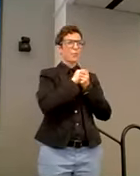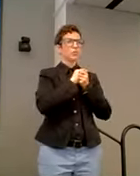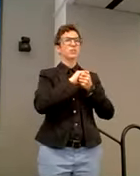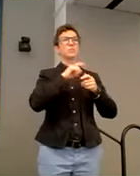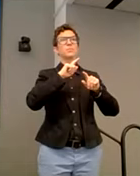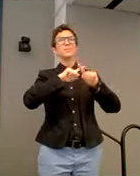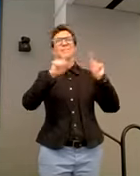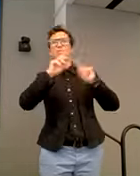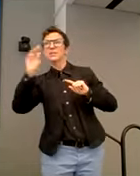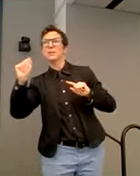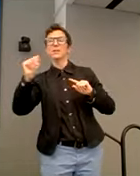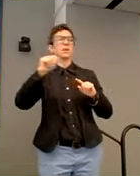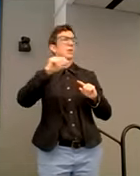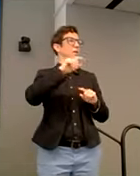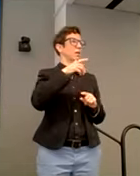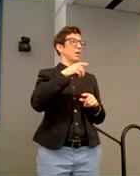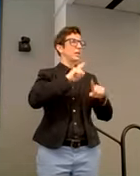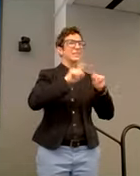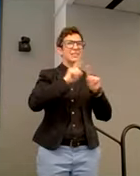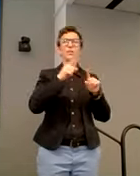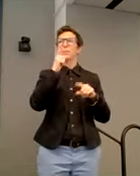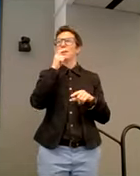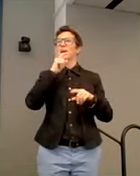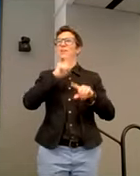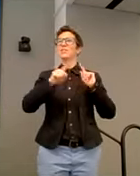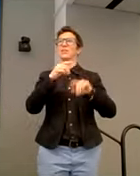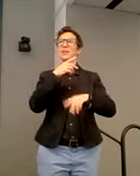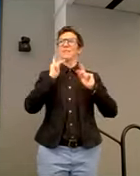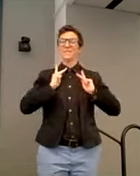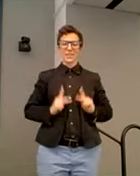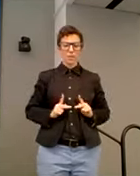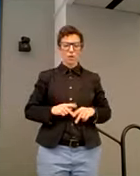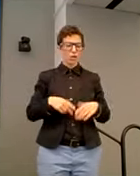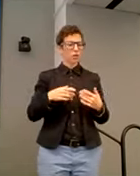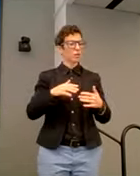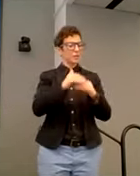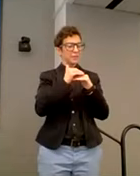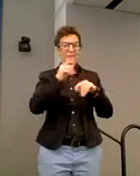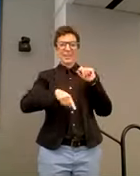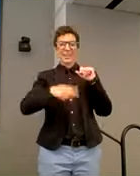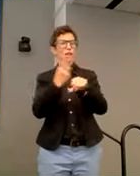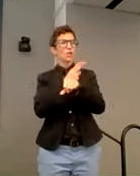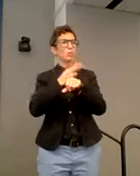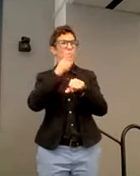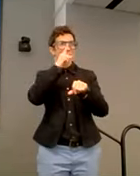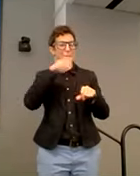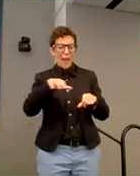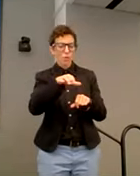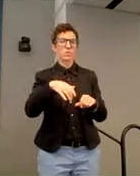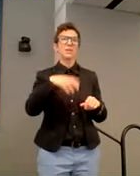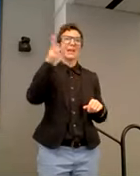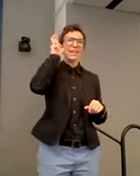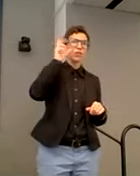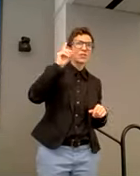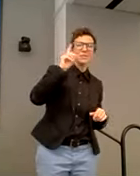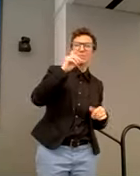disabilities. Maybe they had limb differences and couldn't use a mouse, whether it was people with a hearing difficulty and needed captions.